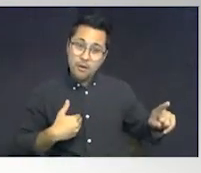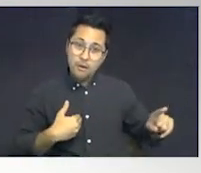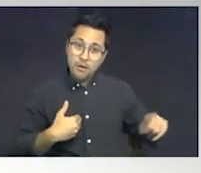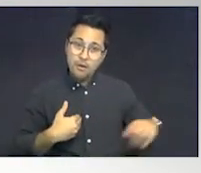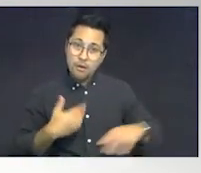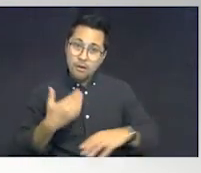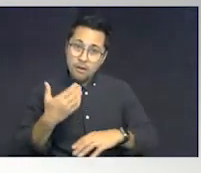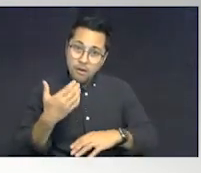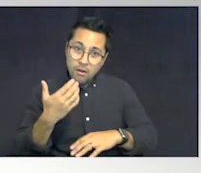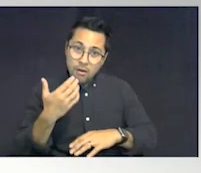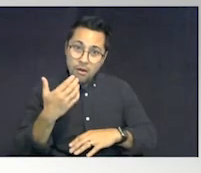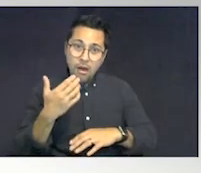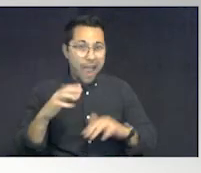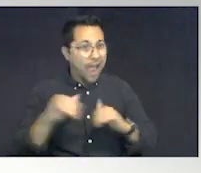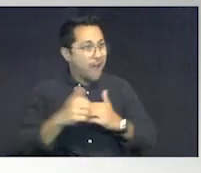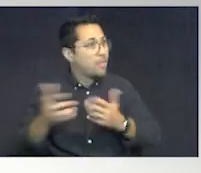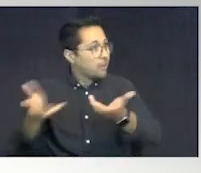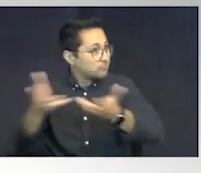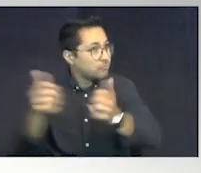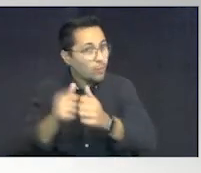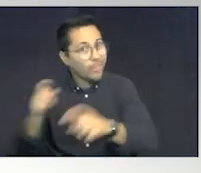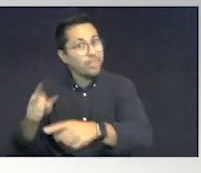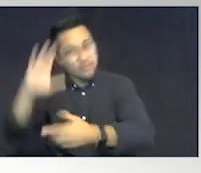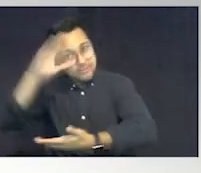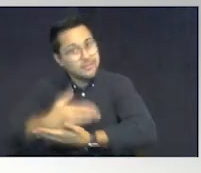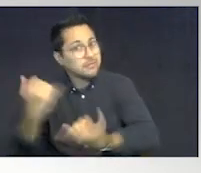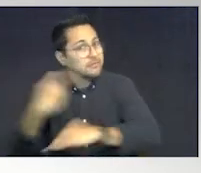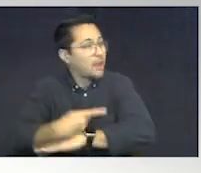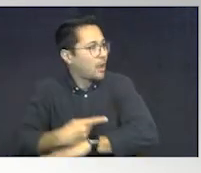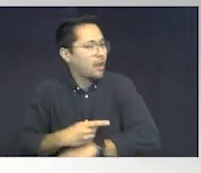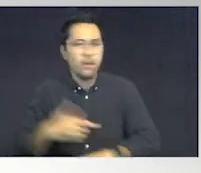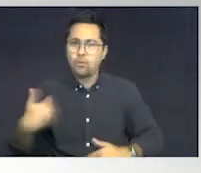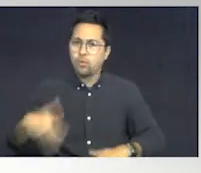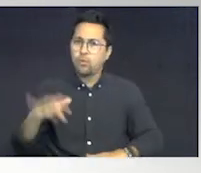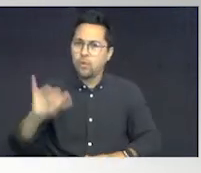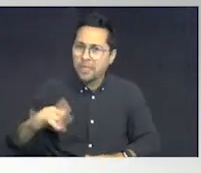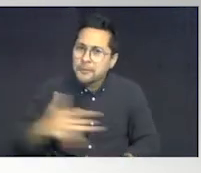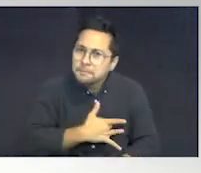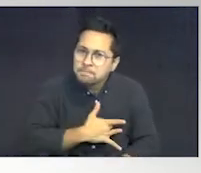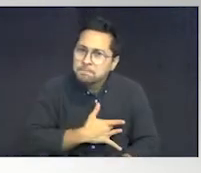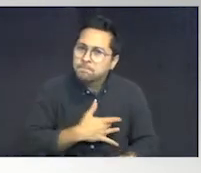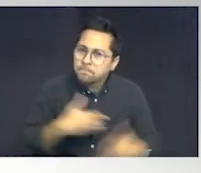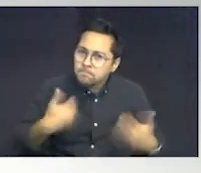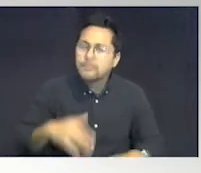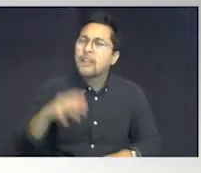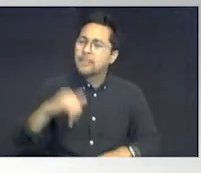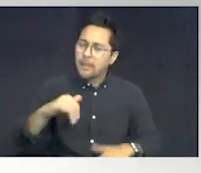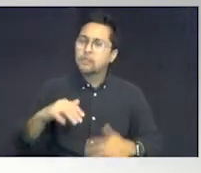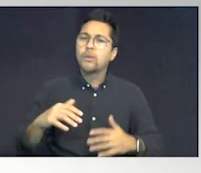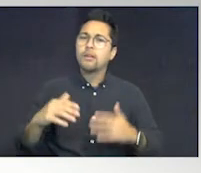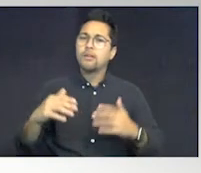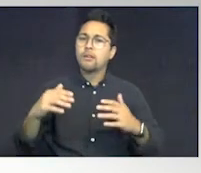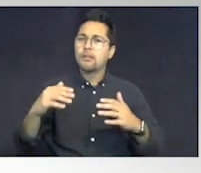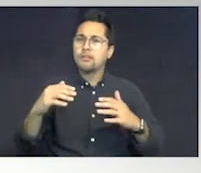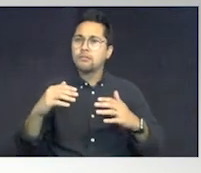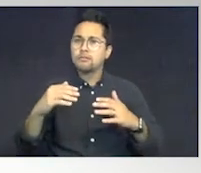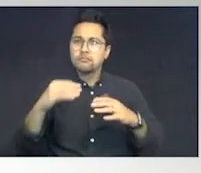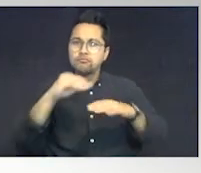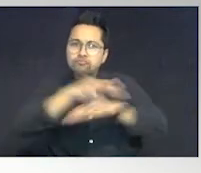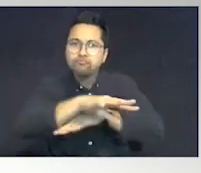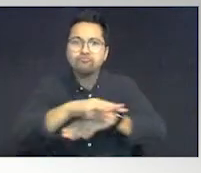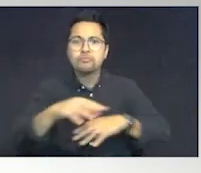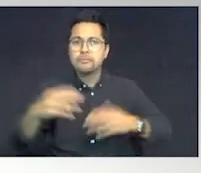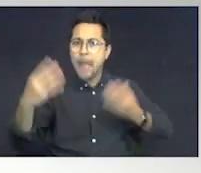They treated me through today. That's powerful. That's when we're building empathy and compassion.